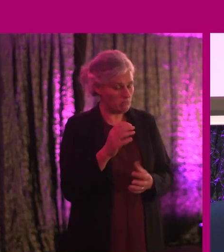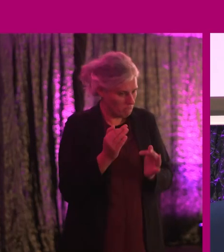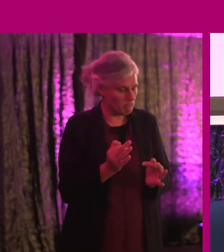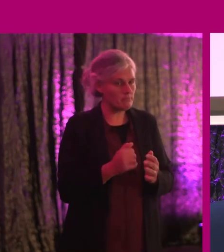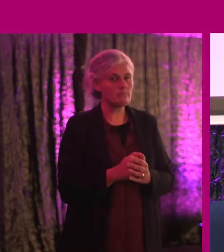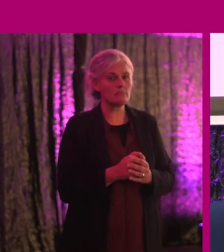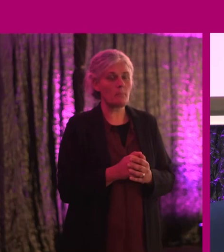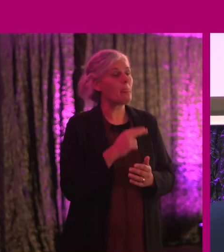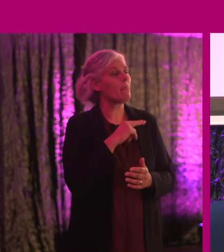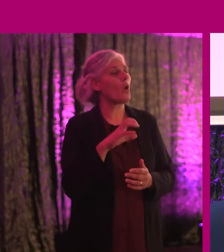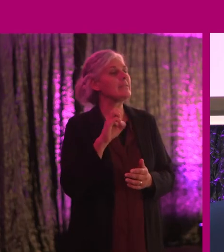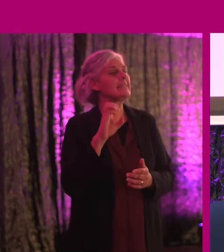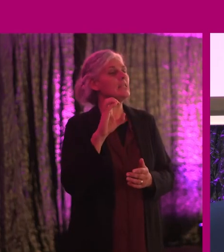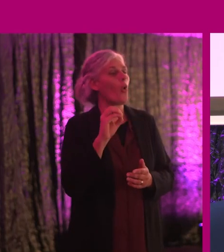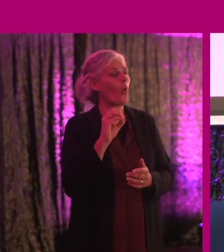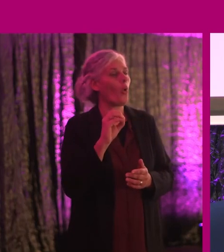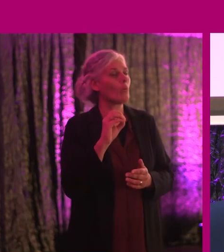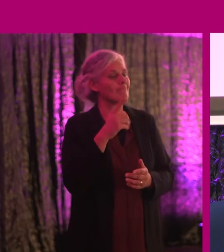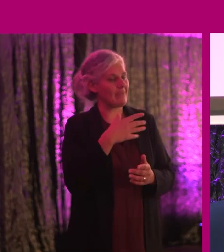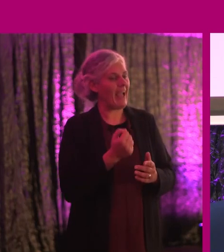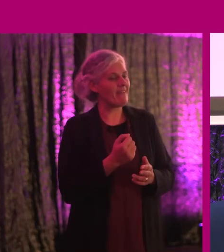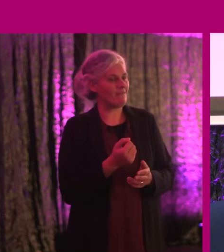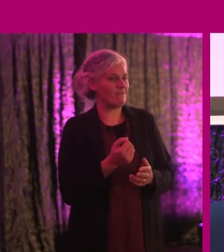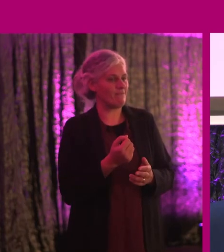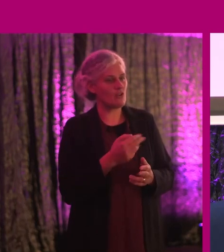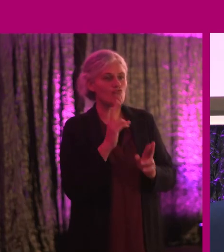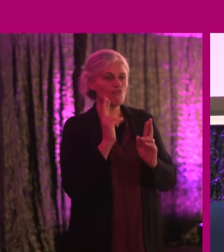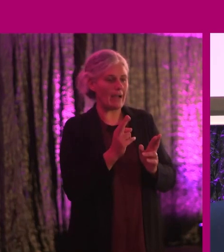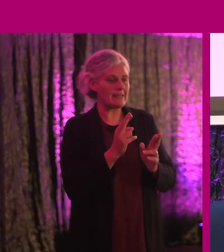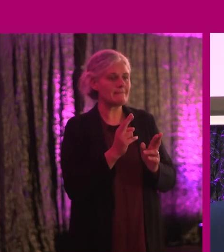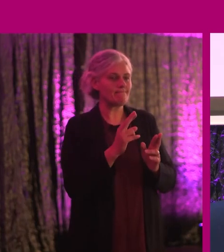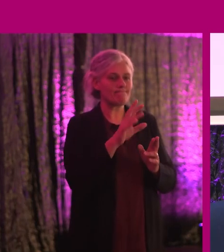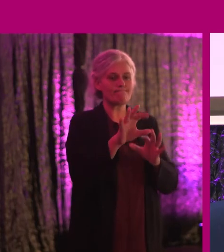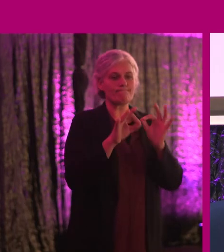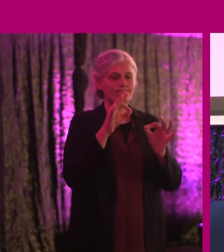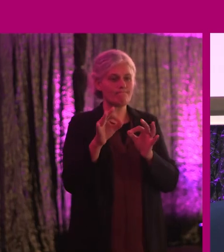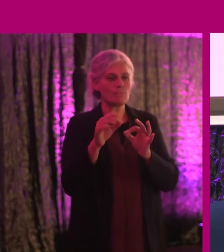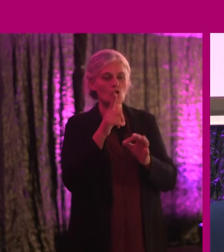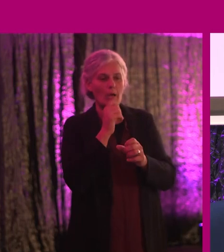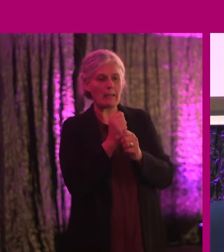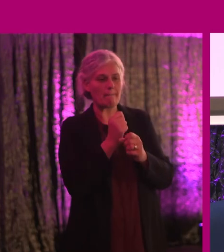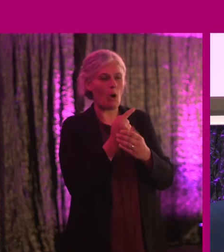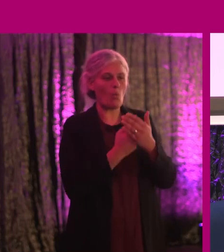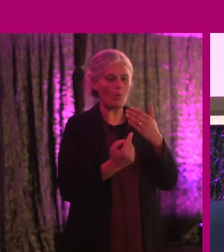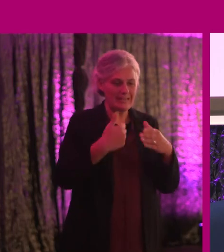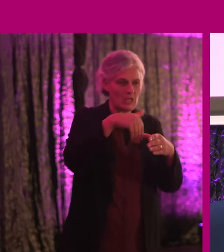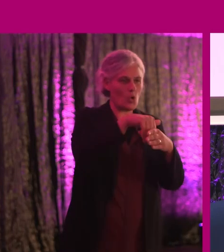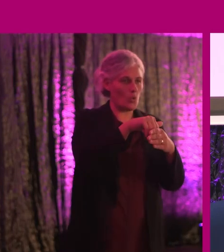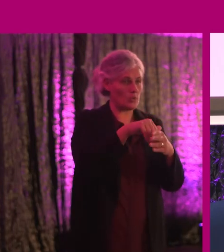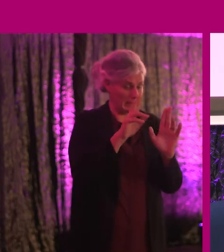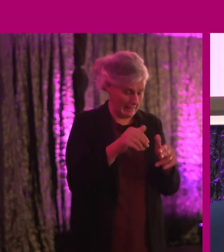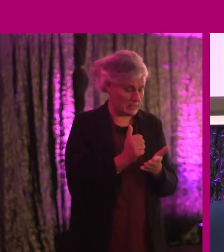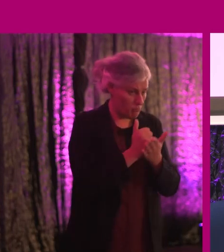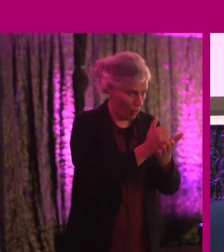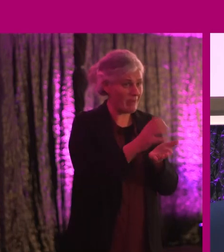No CEO in this position of privilege has the right to delegate inclusion to somebody else. Yes, they can support and yes, they can give the